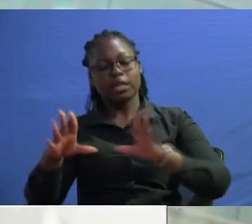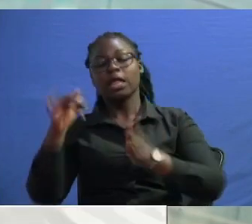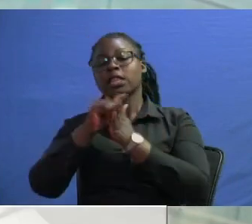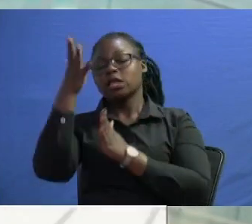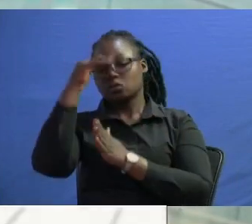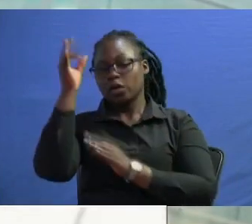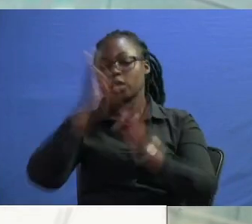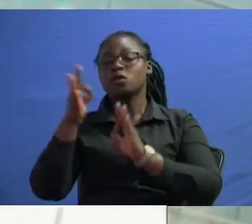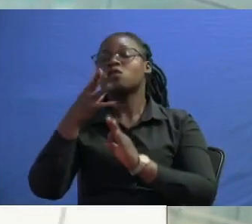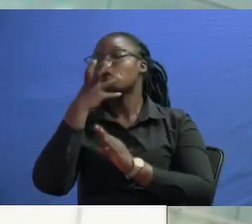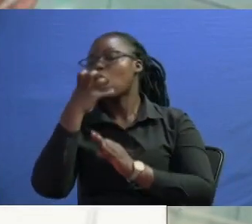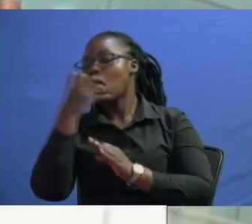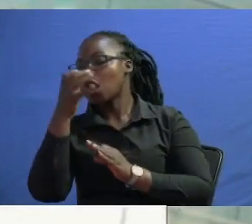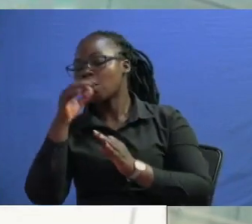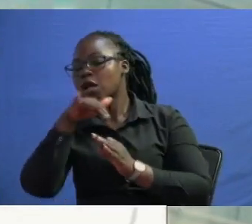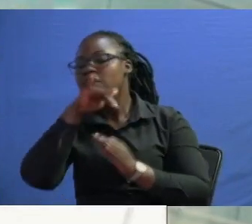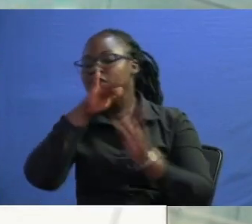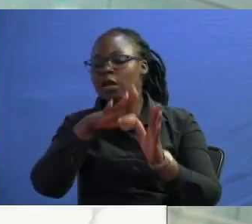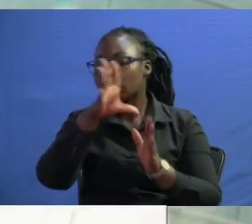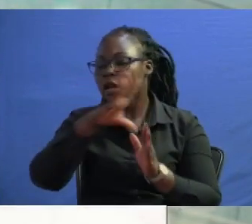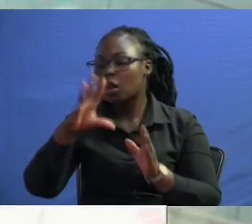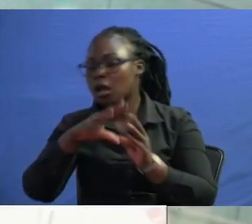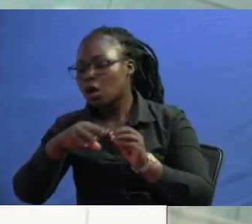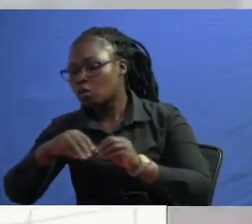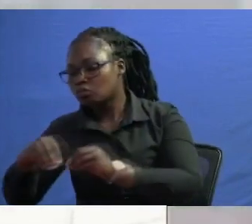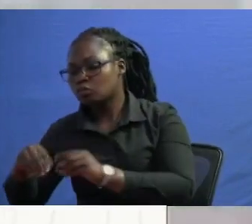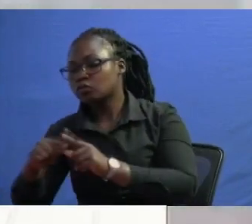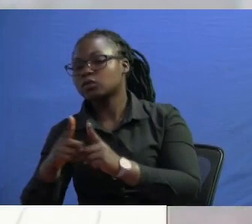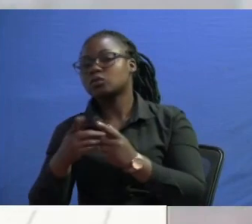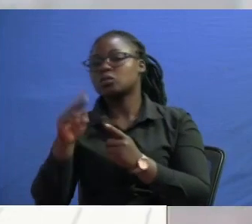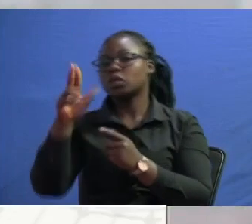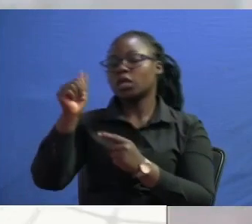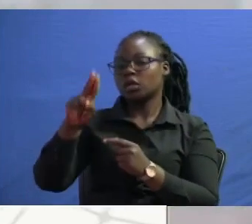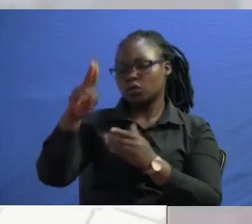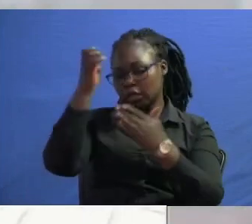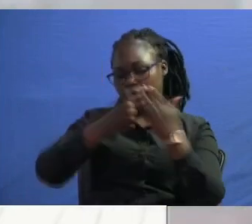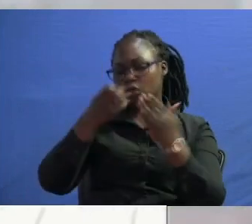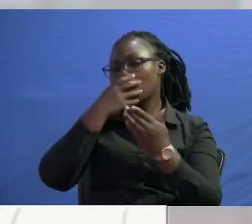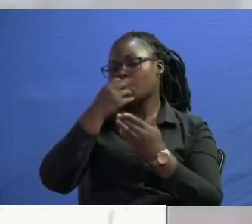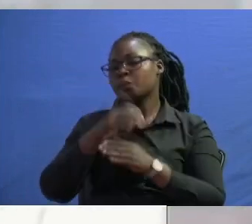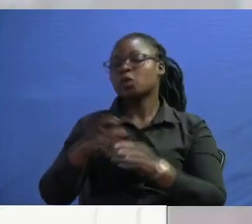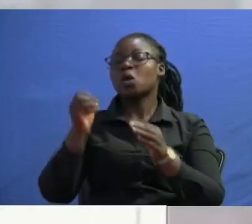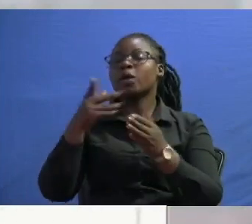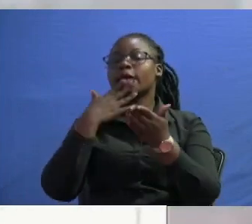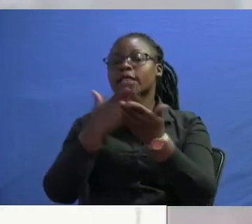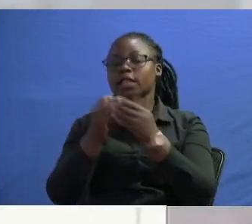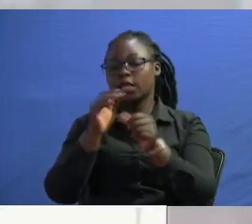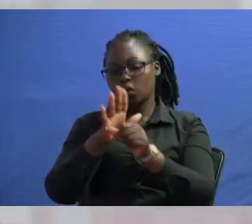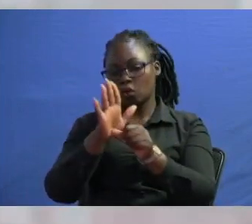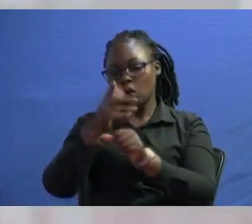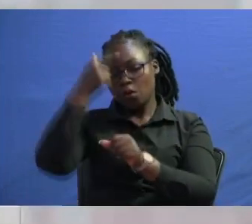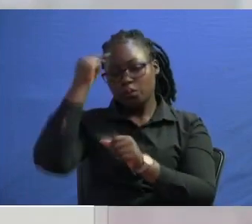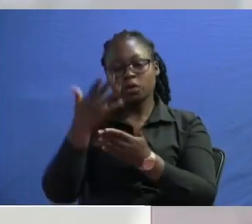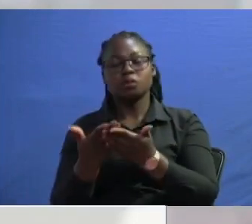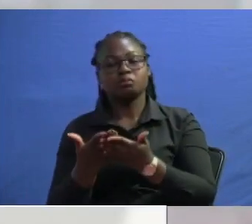african union that will be the end of the journey of the odm thank you thank you because we are running out of time i want to you know i